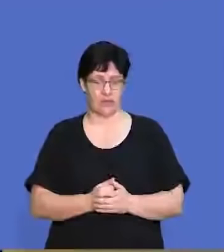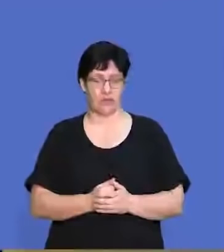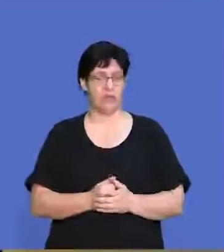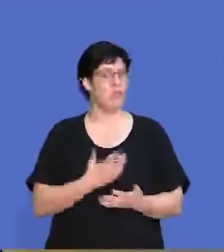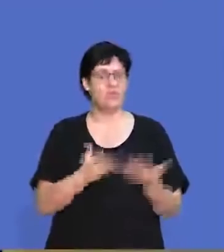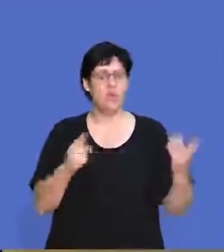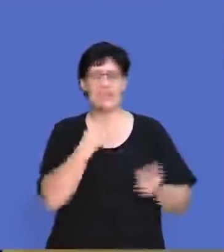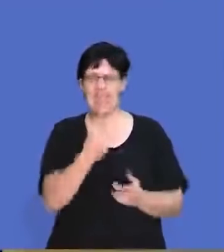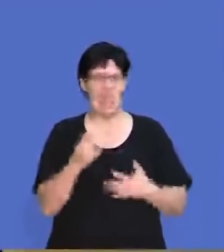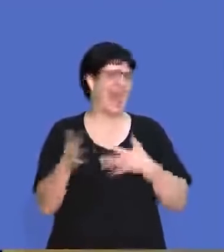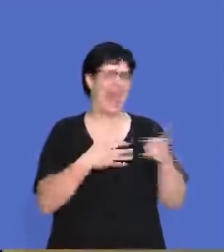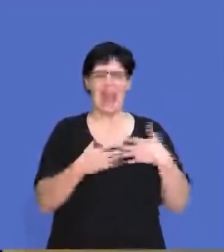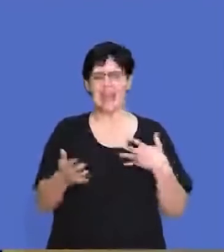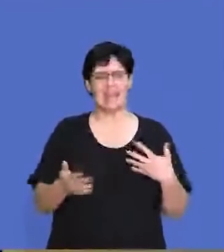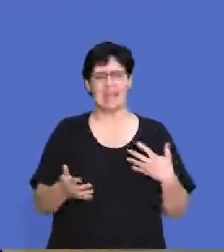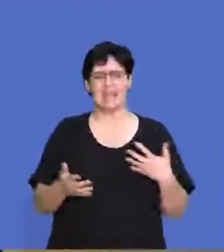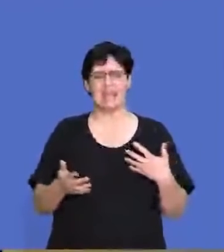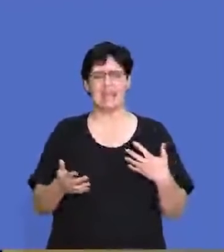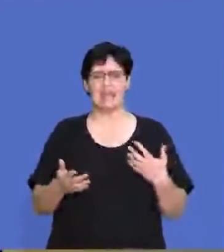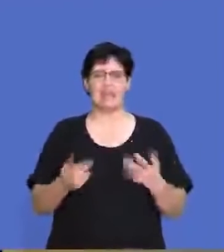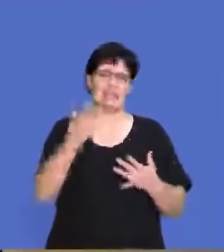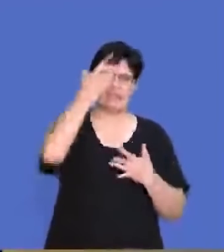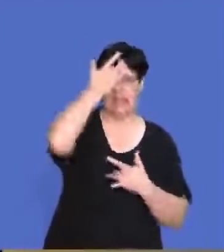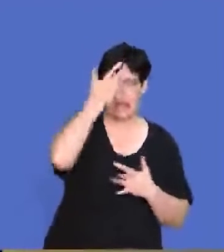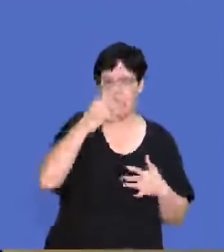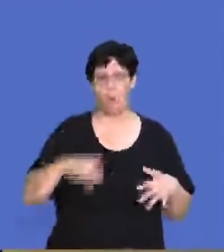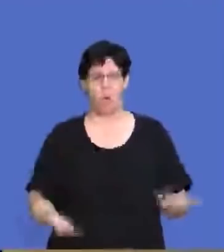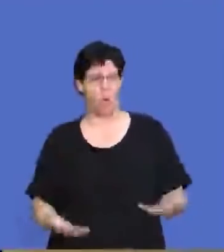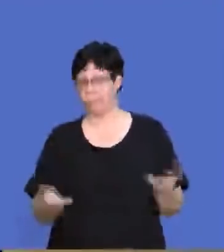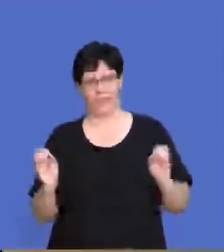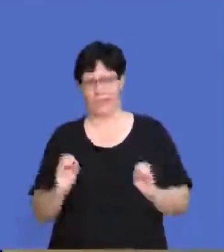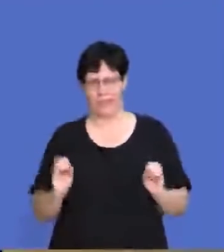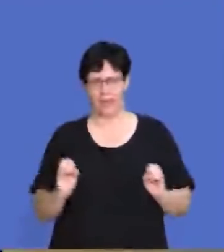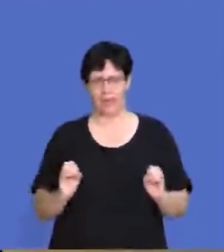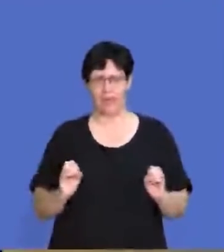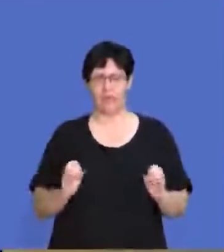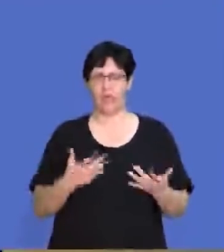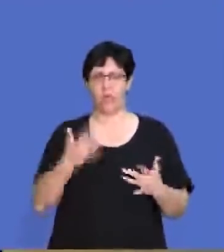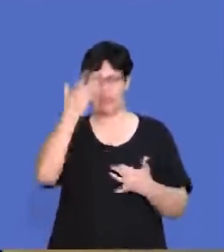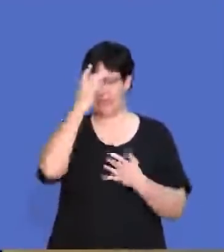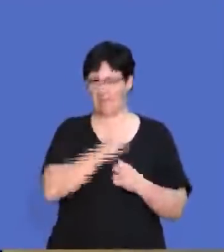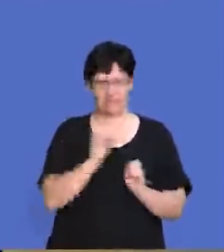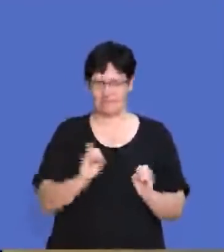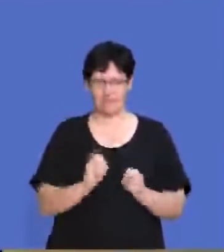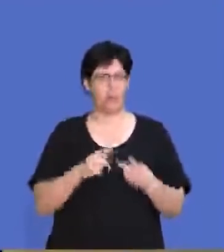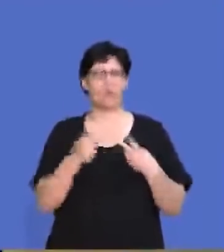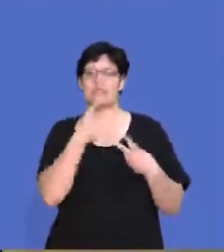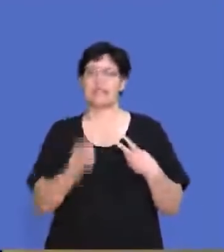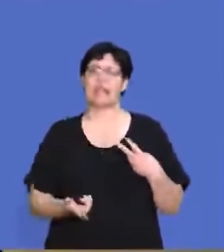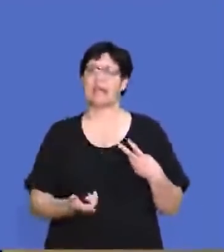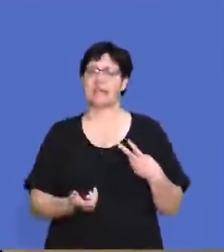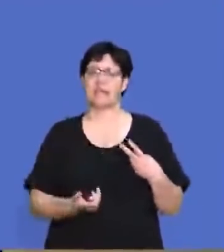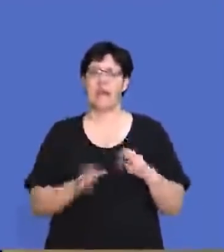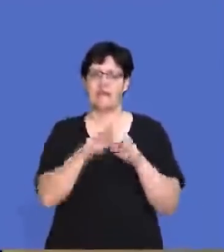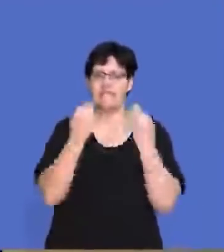So it's not mentioning anything about him potentially being sick. So in terms of any sick leave, it's not